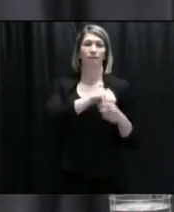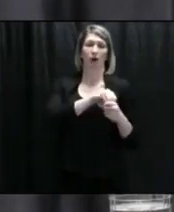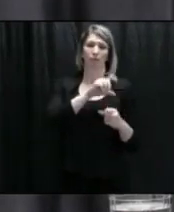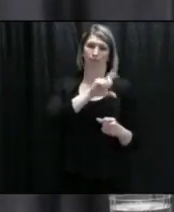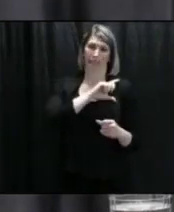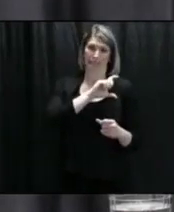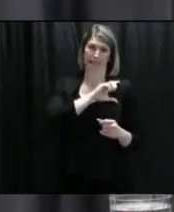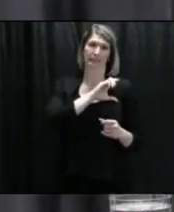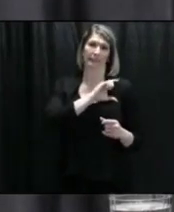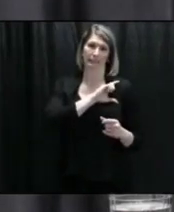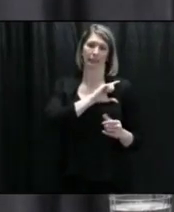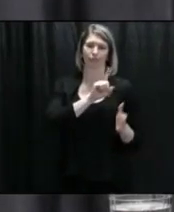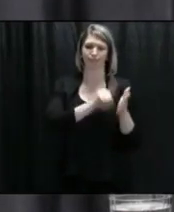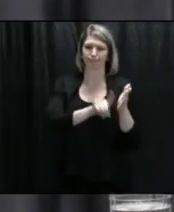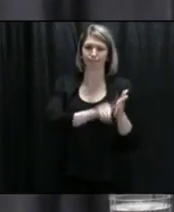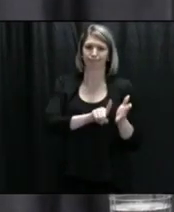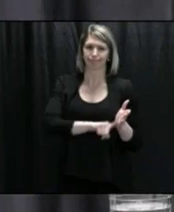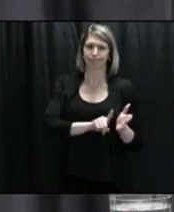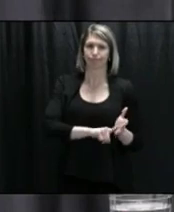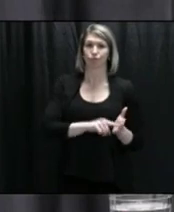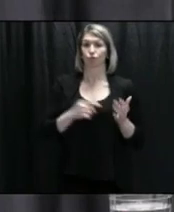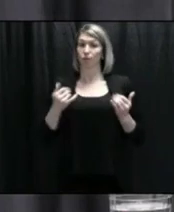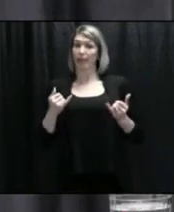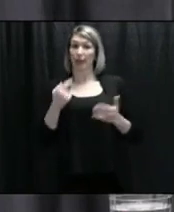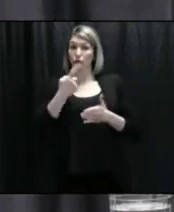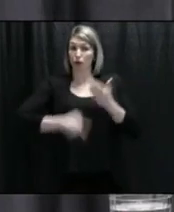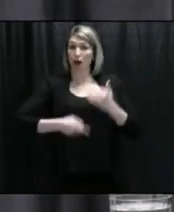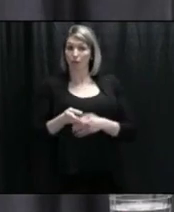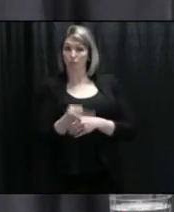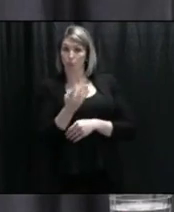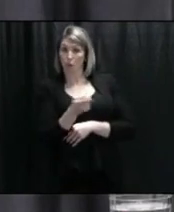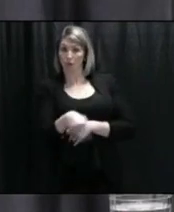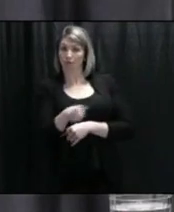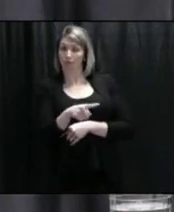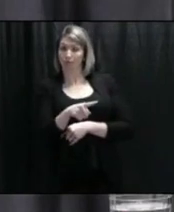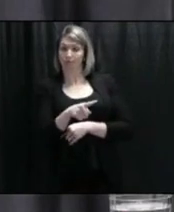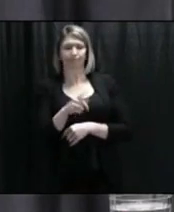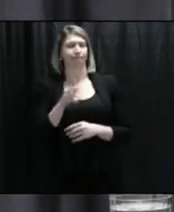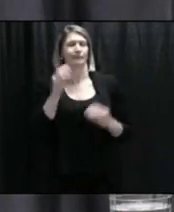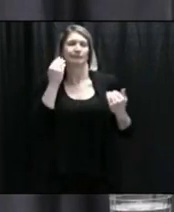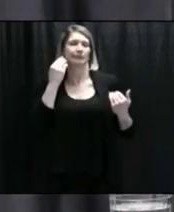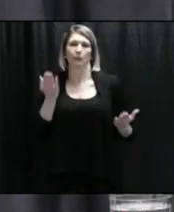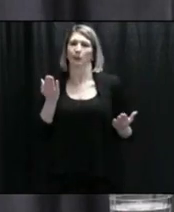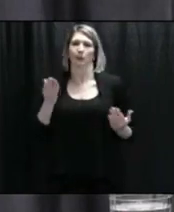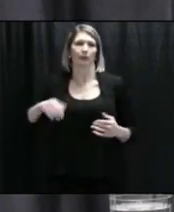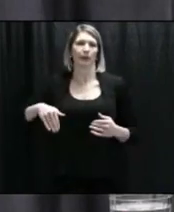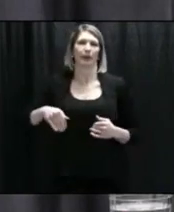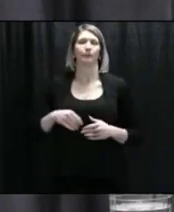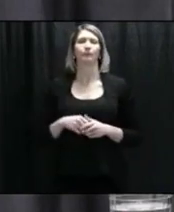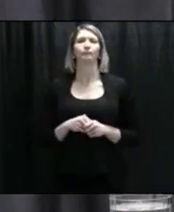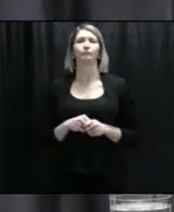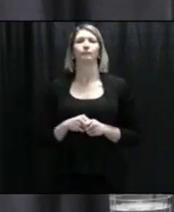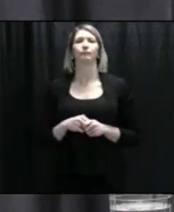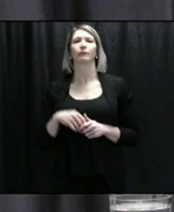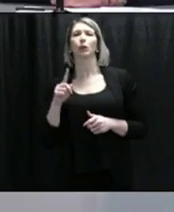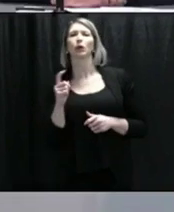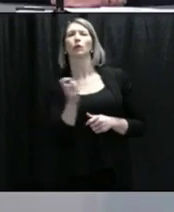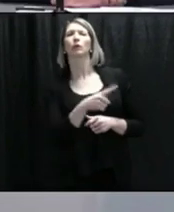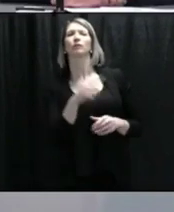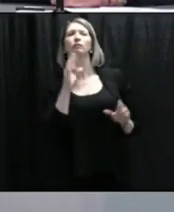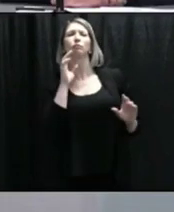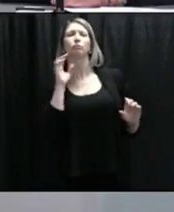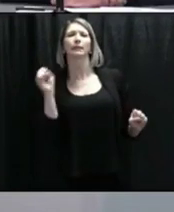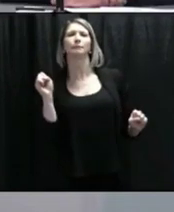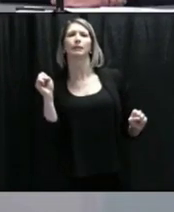I have not been aware of any charges being laid. All right. And this is for the Premier. Is there a